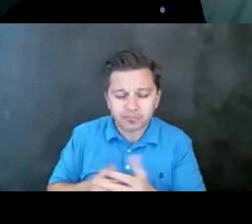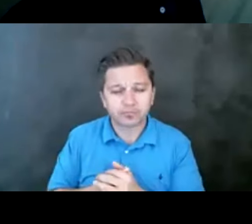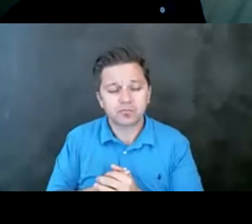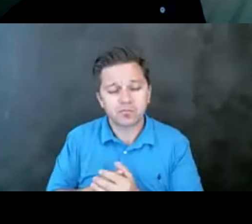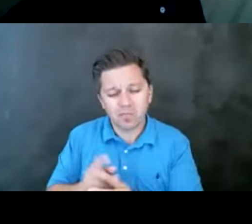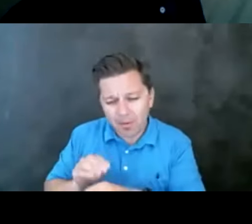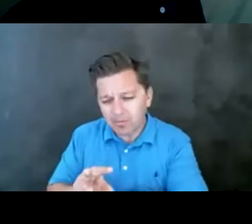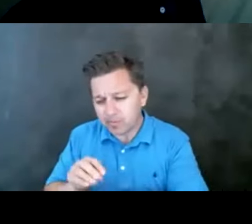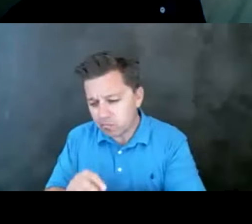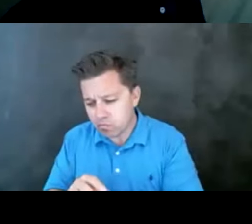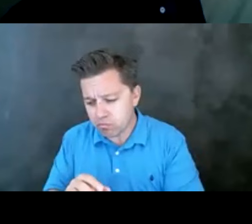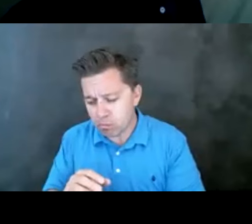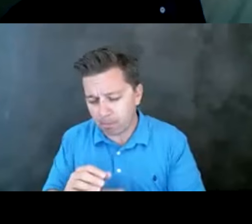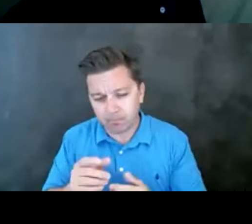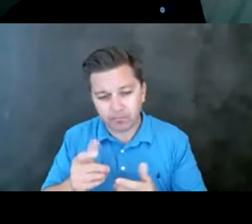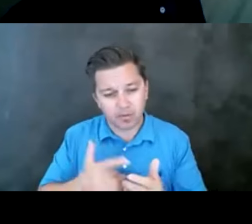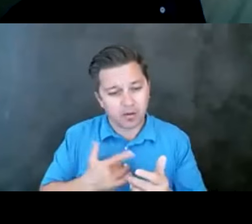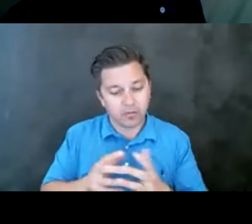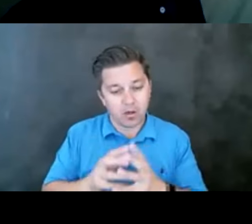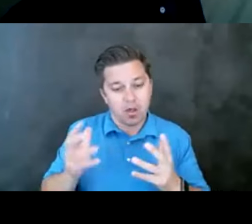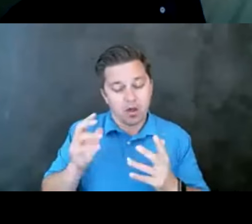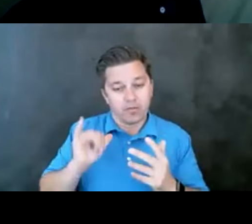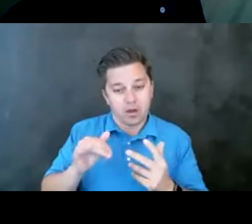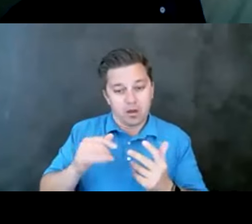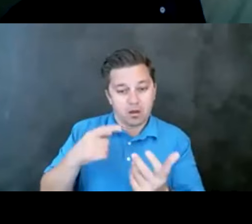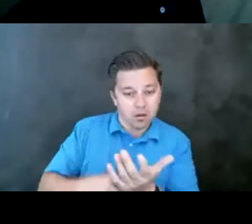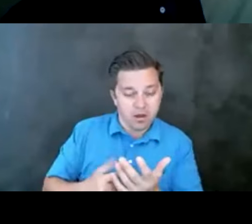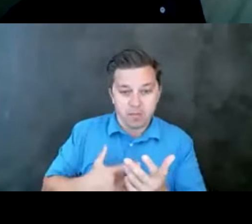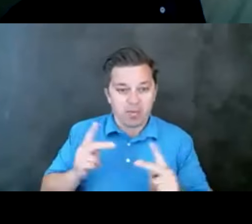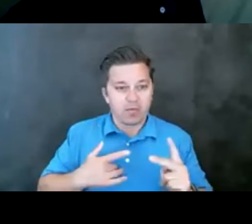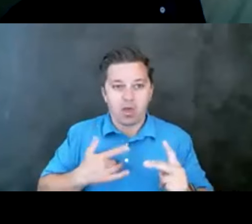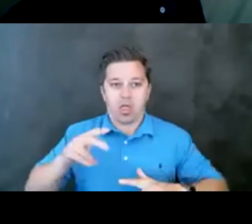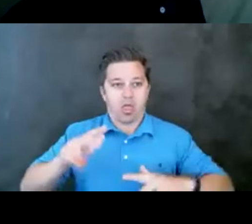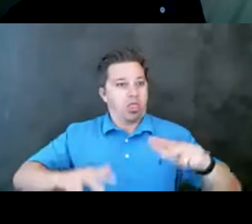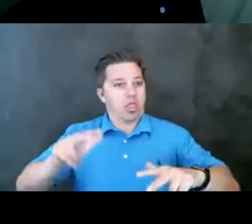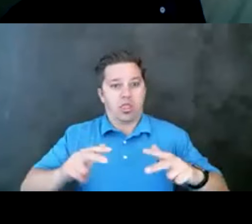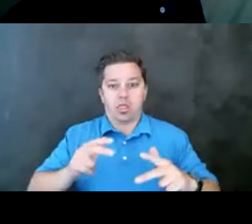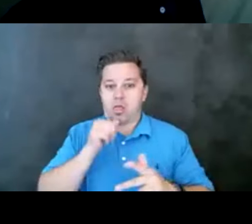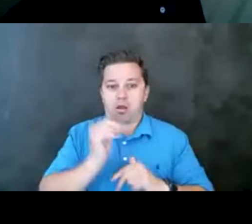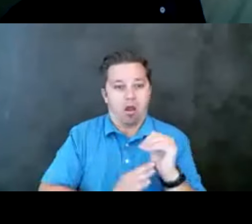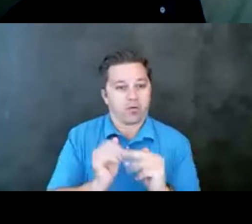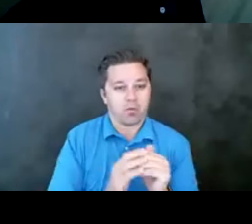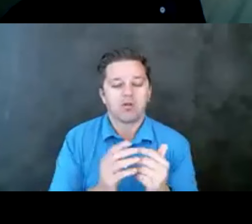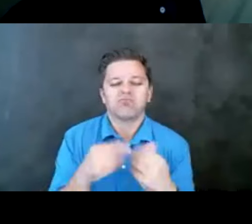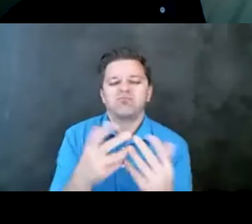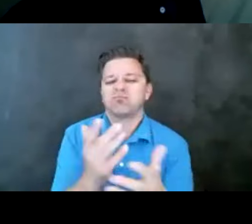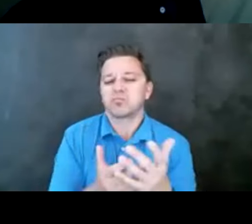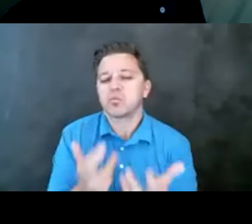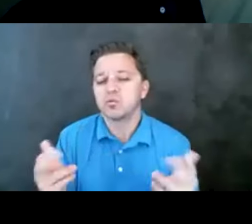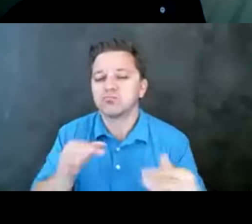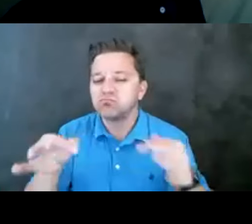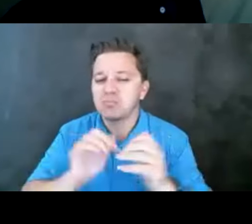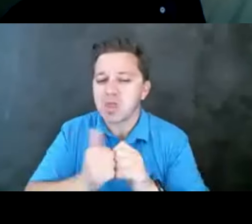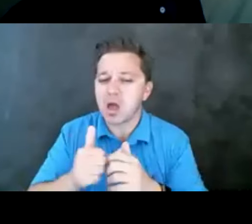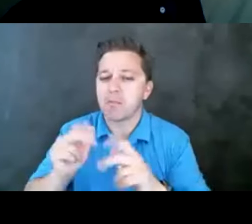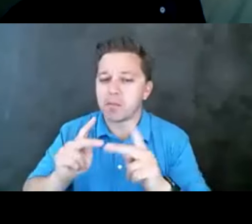the lack of these conversations come from a lack of comfort with the topic. So I'm going to give you some resources on how folks can get trained up